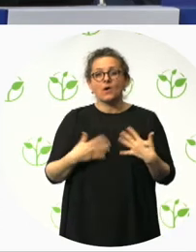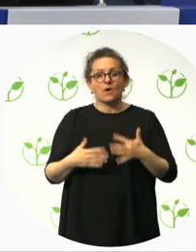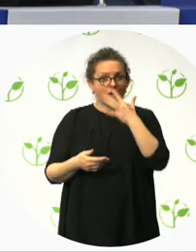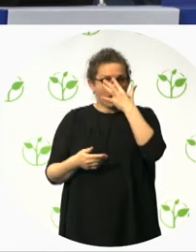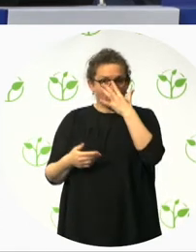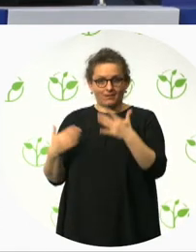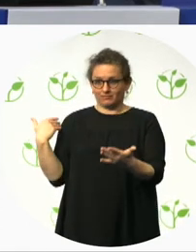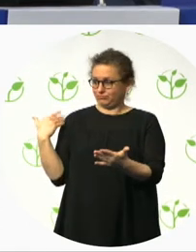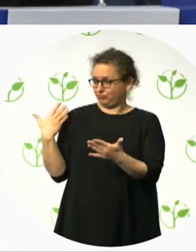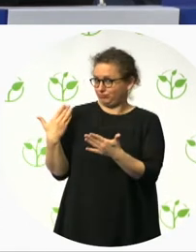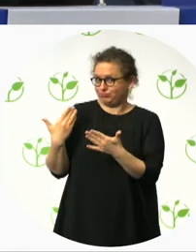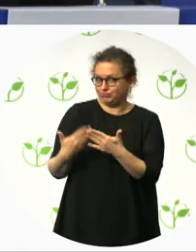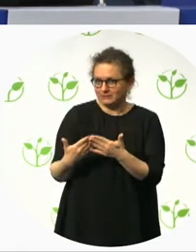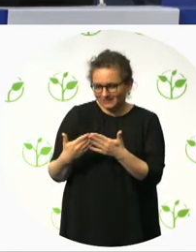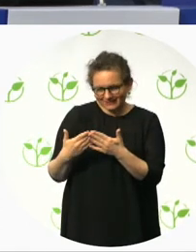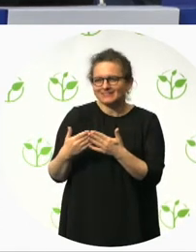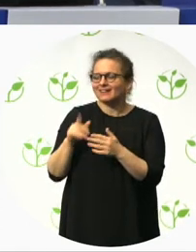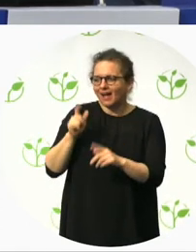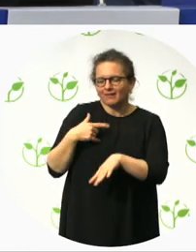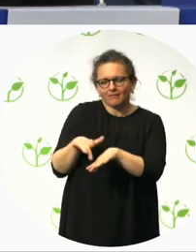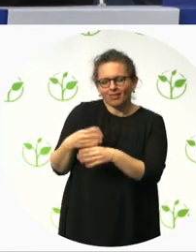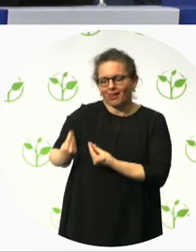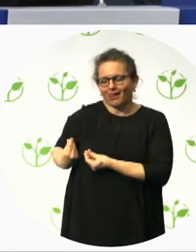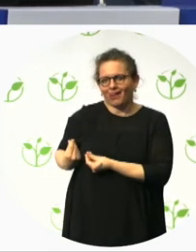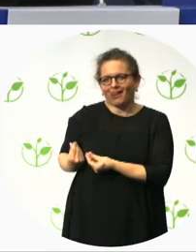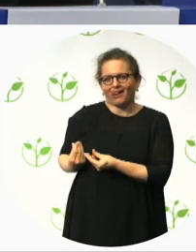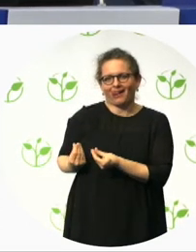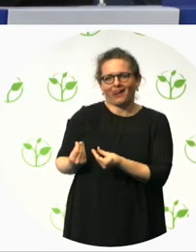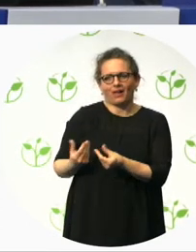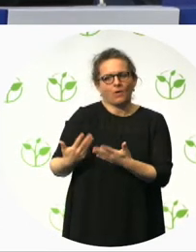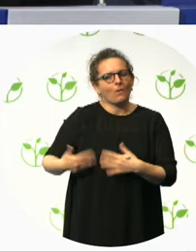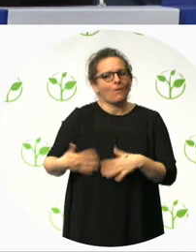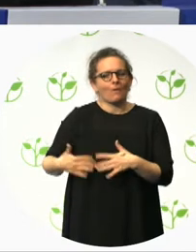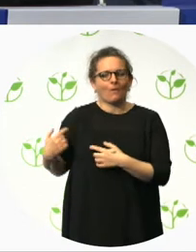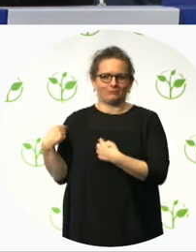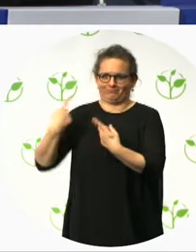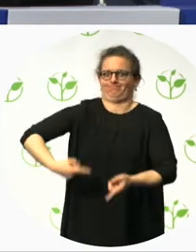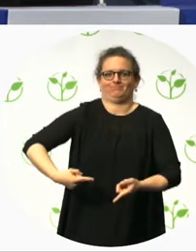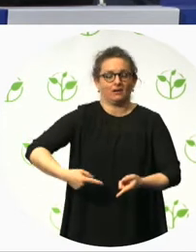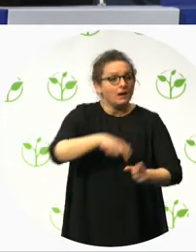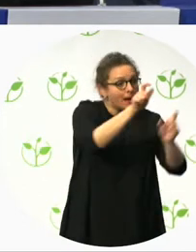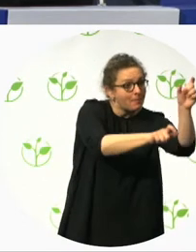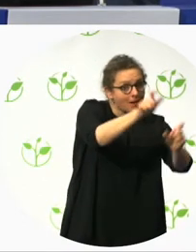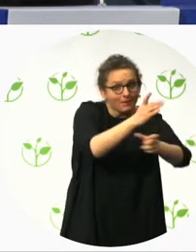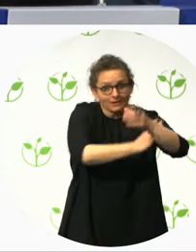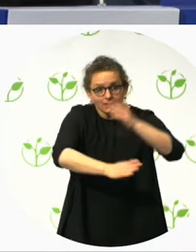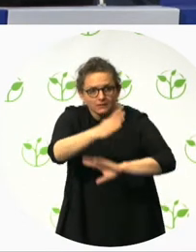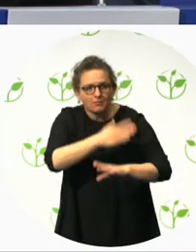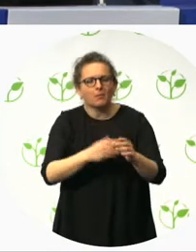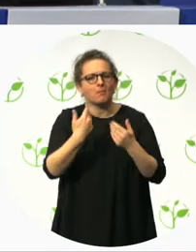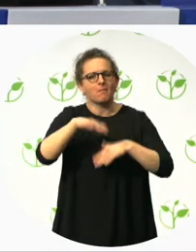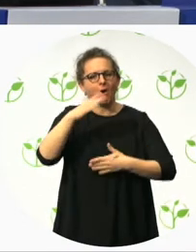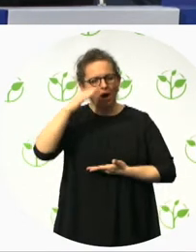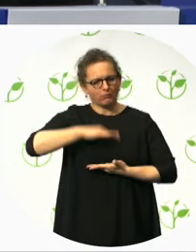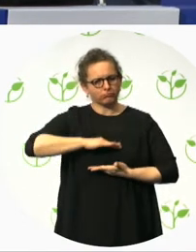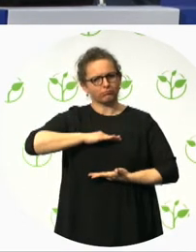Uh, it had the most diverse games workforce ever. Uh, and it had a discernible impact on the private sector that, that supplied the games. So it was more